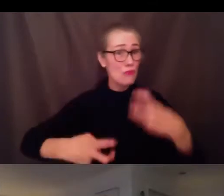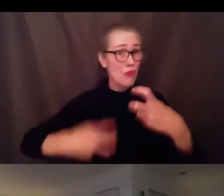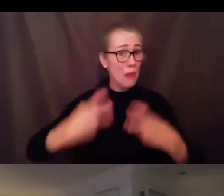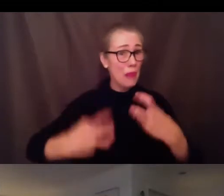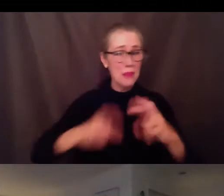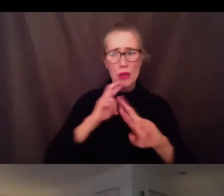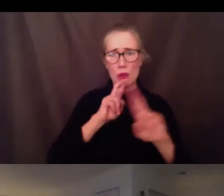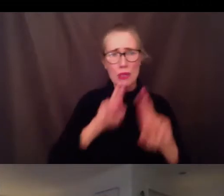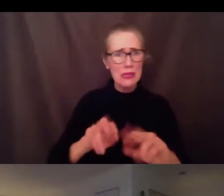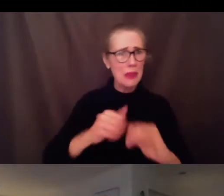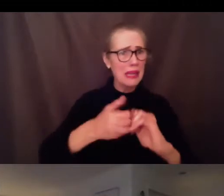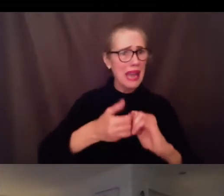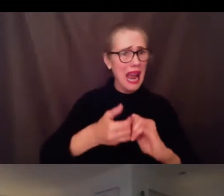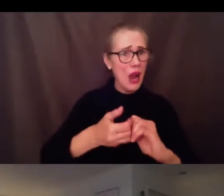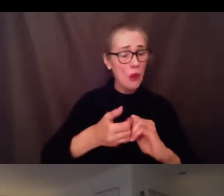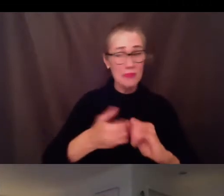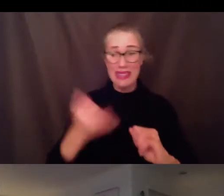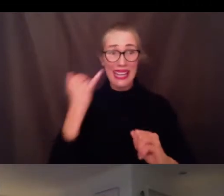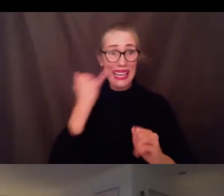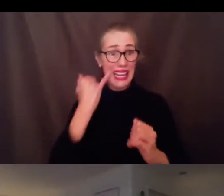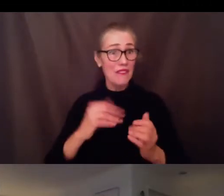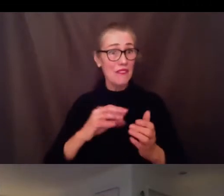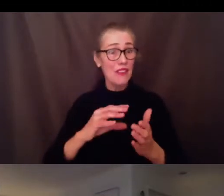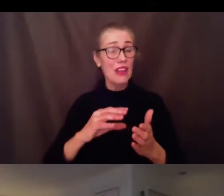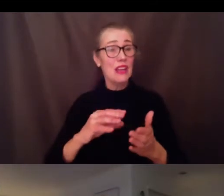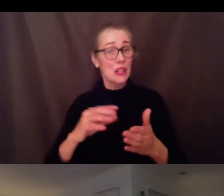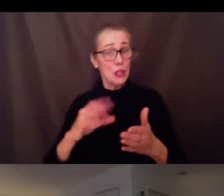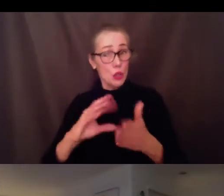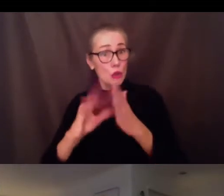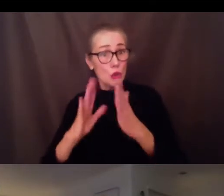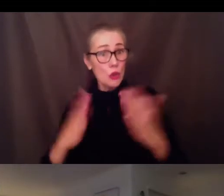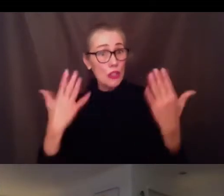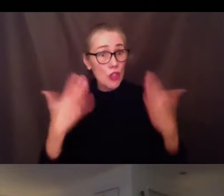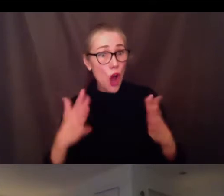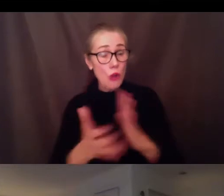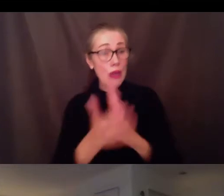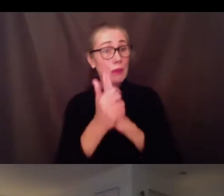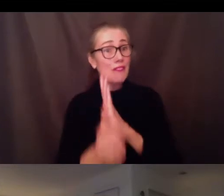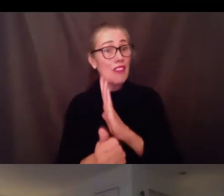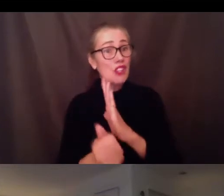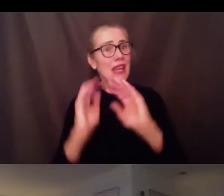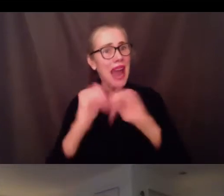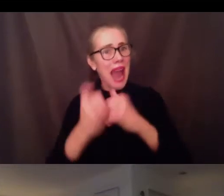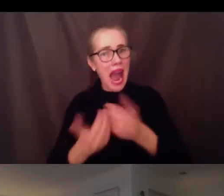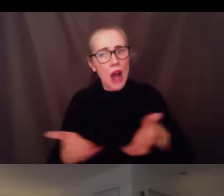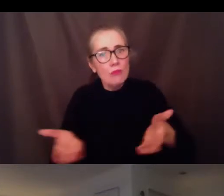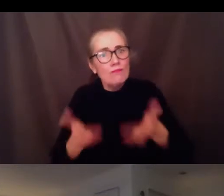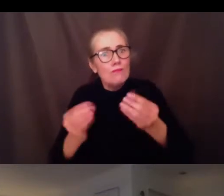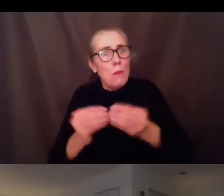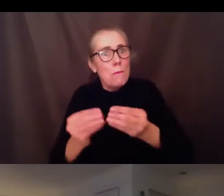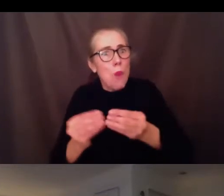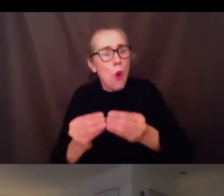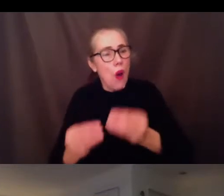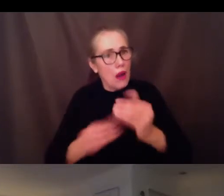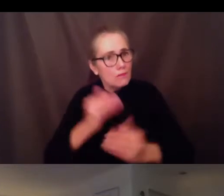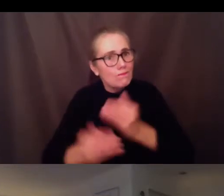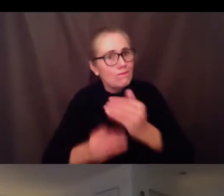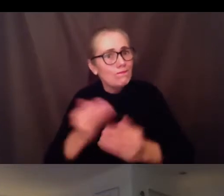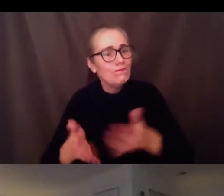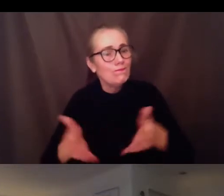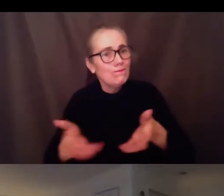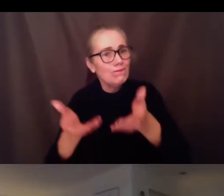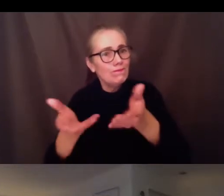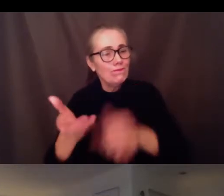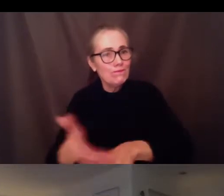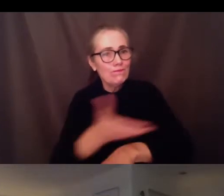we extend learning for students who are already proficient? And this leads us tonight to bring you the discussion the first of